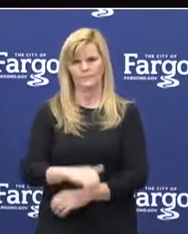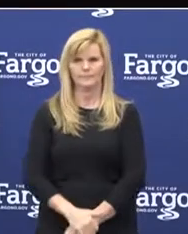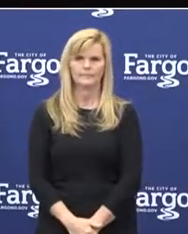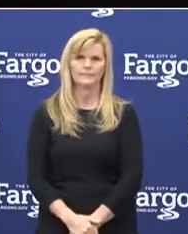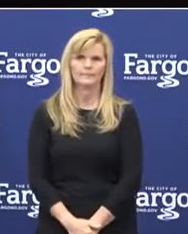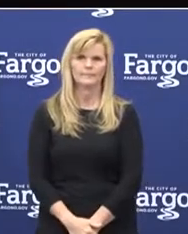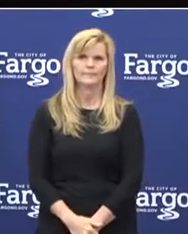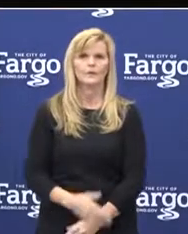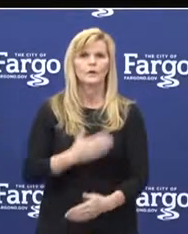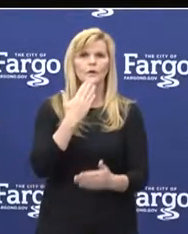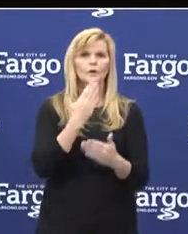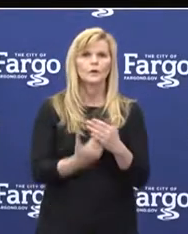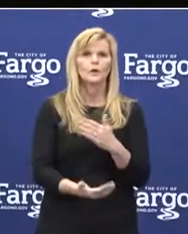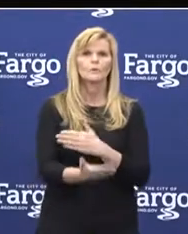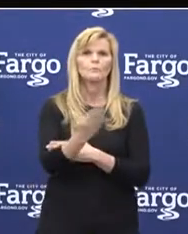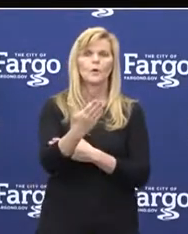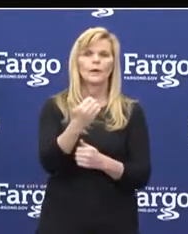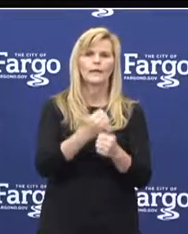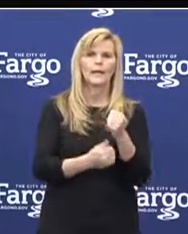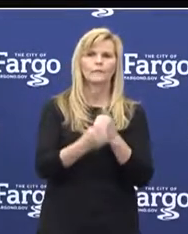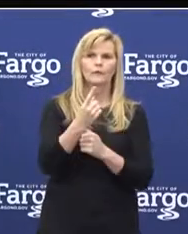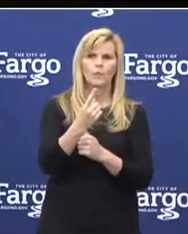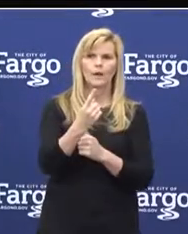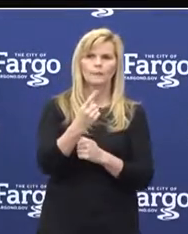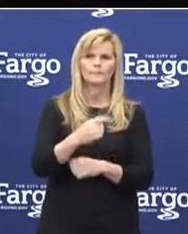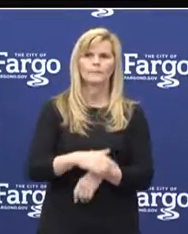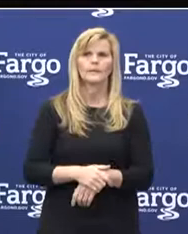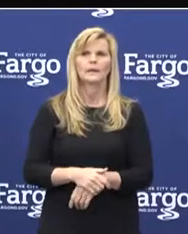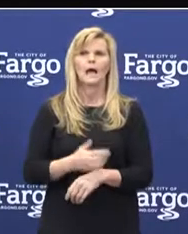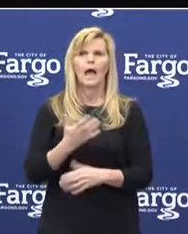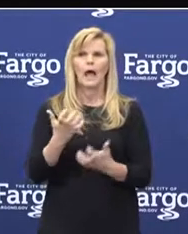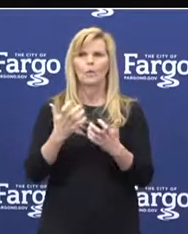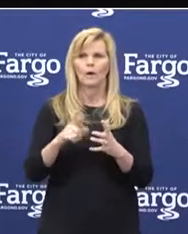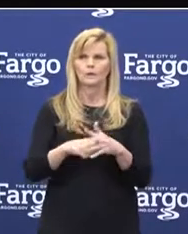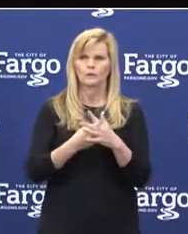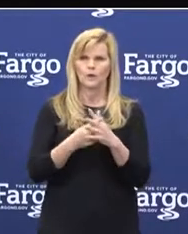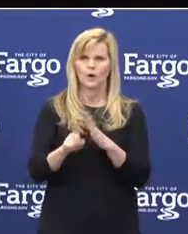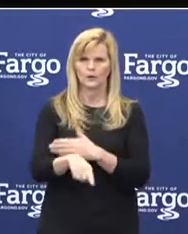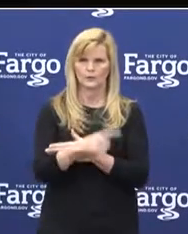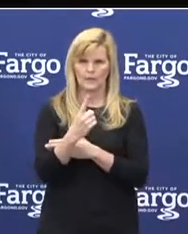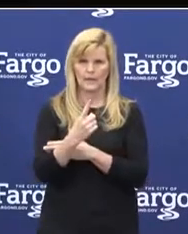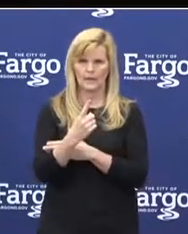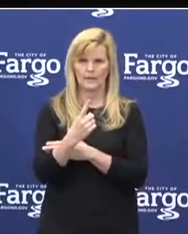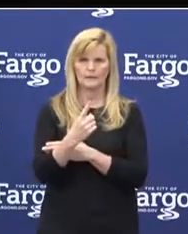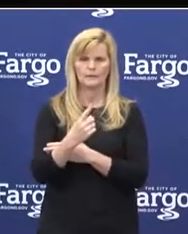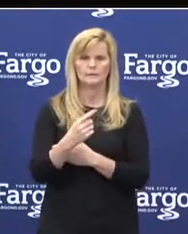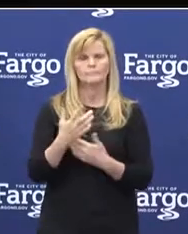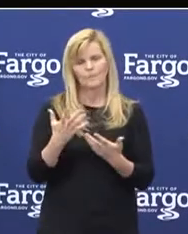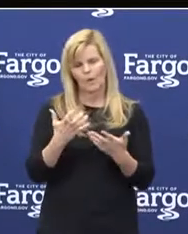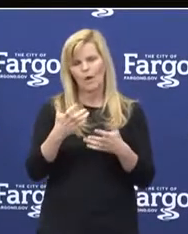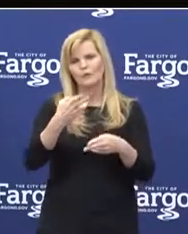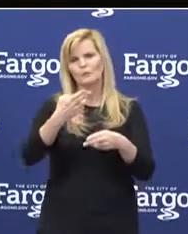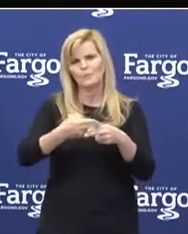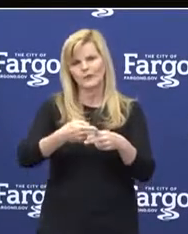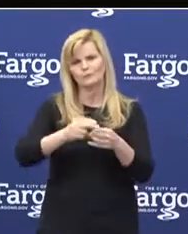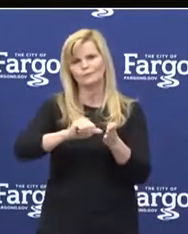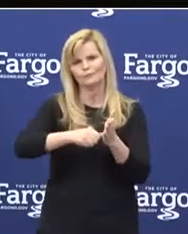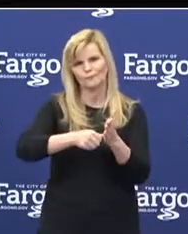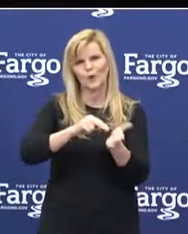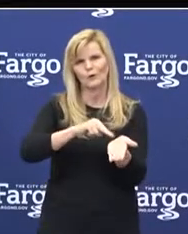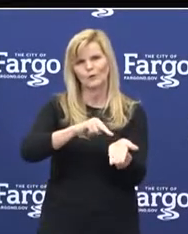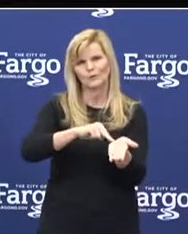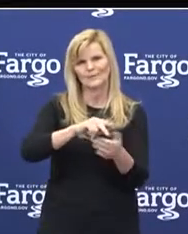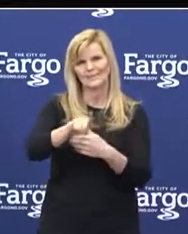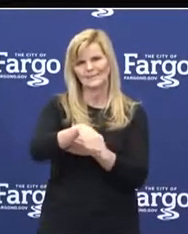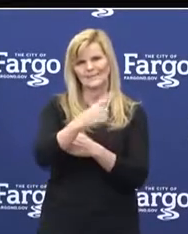Good morning, everyone. Good morning, Mayor Mahoney. I also would like to start today by doing a call out for Nurses Day as well.